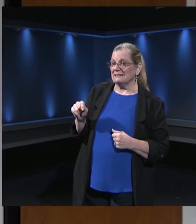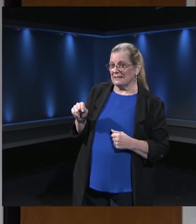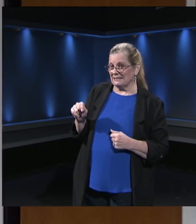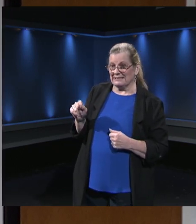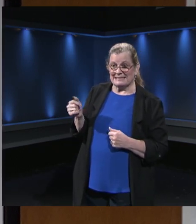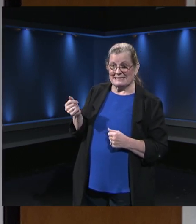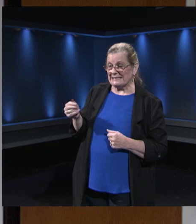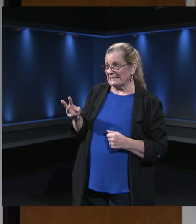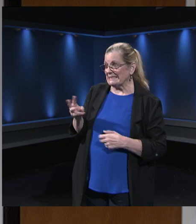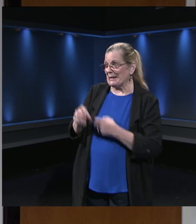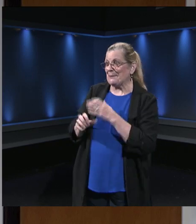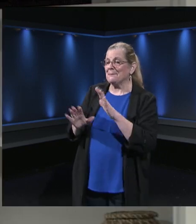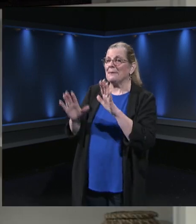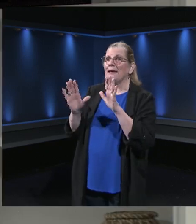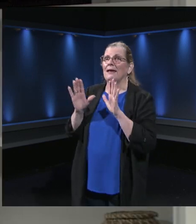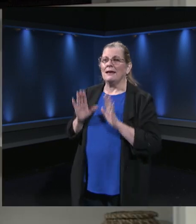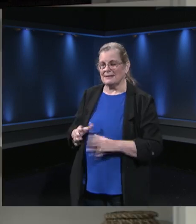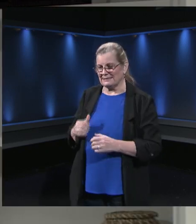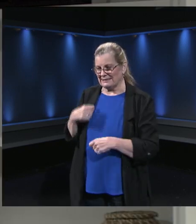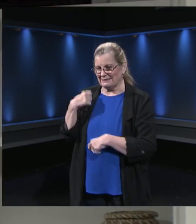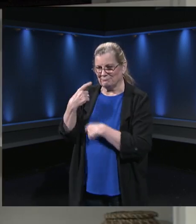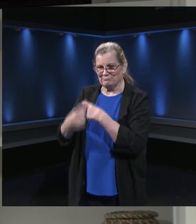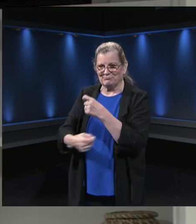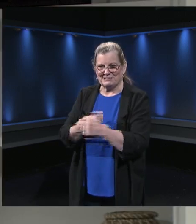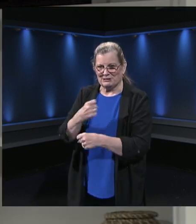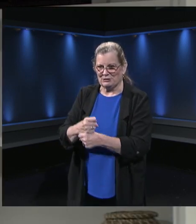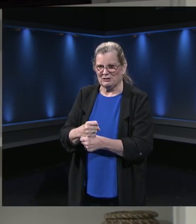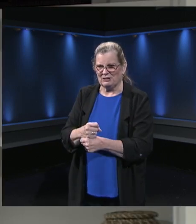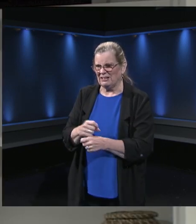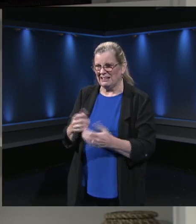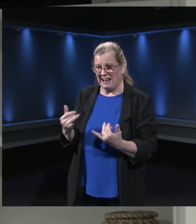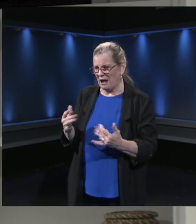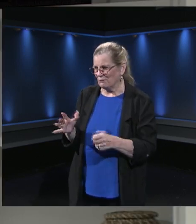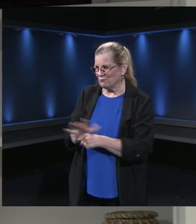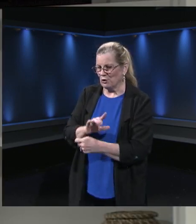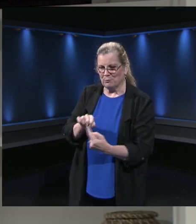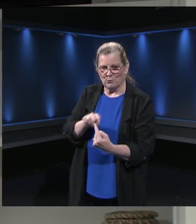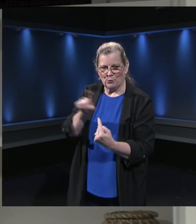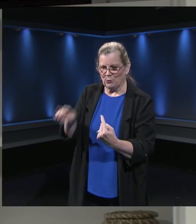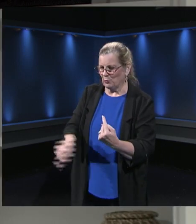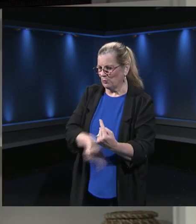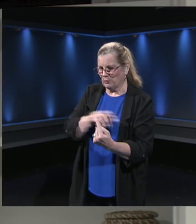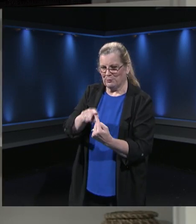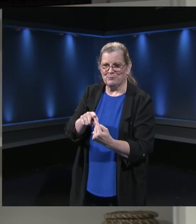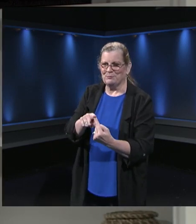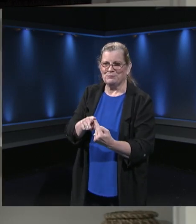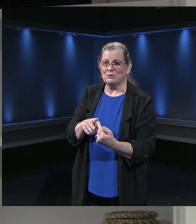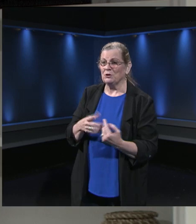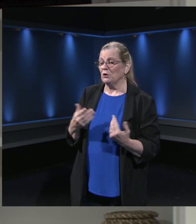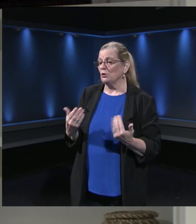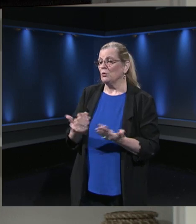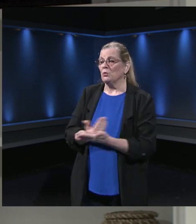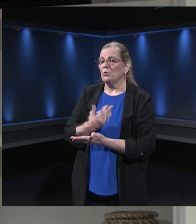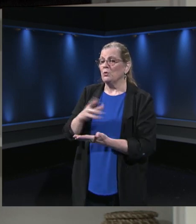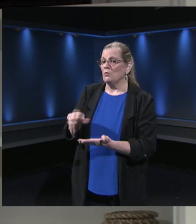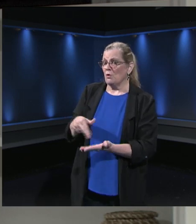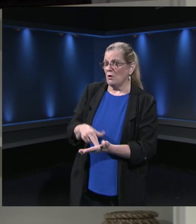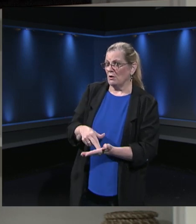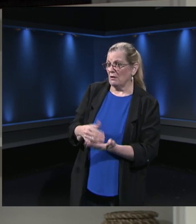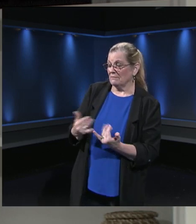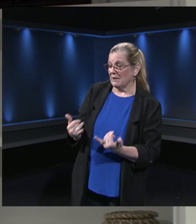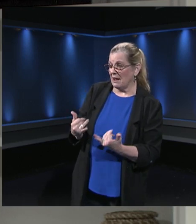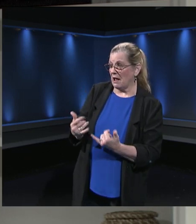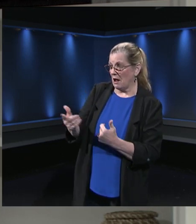everything's come full circle. circle. And we're thrilled to have you in this new role because one of the things we're talking about this year in Fairfax